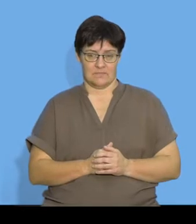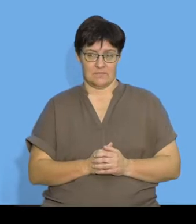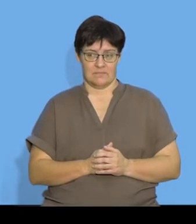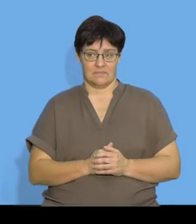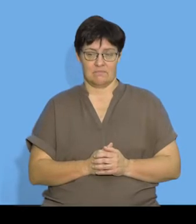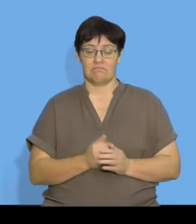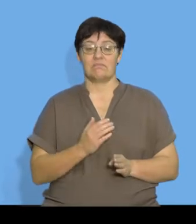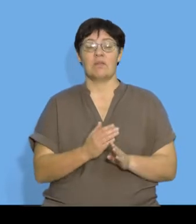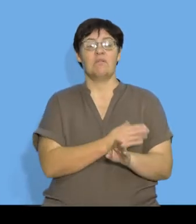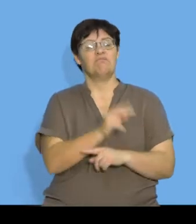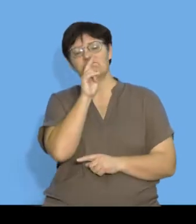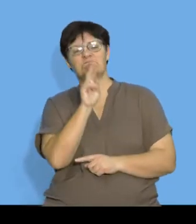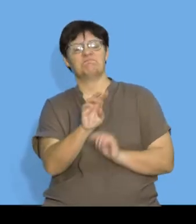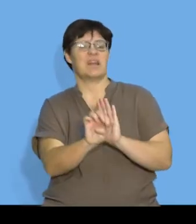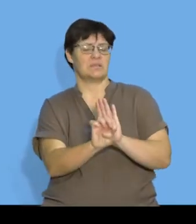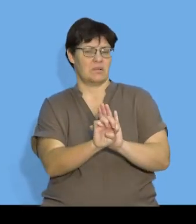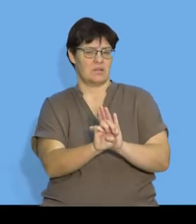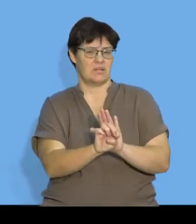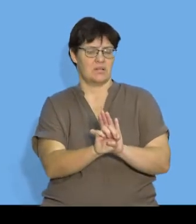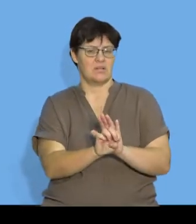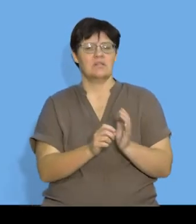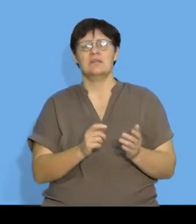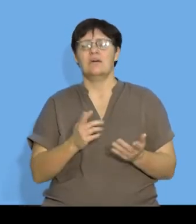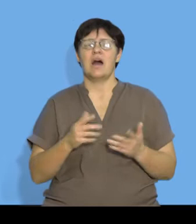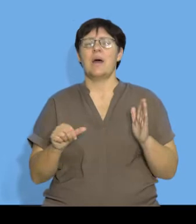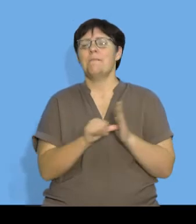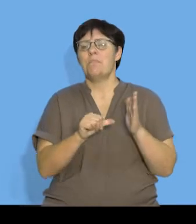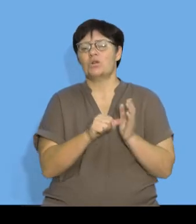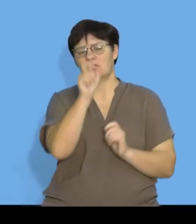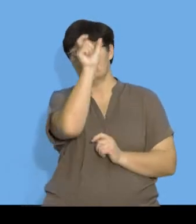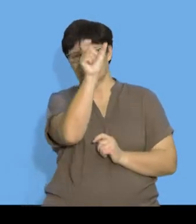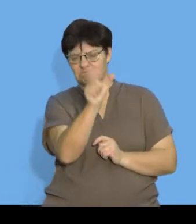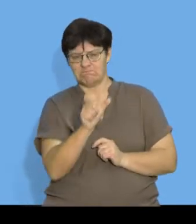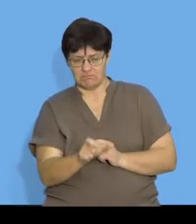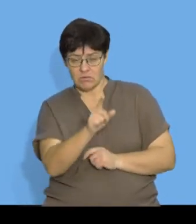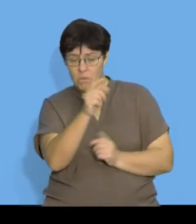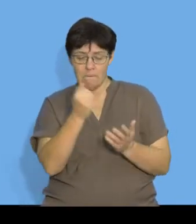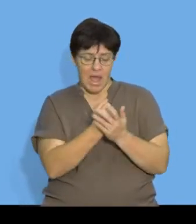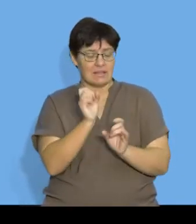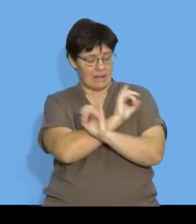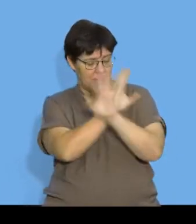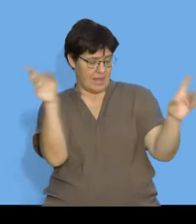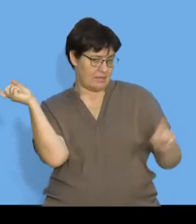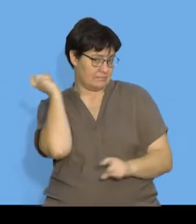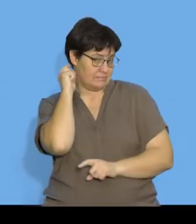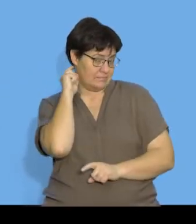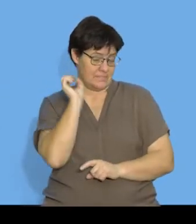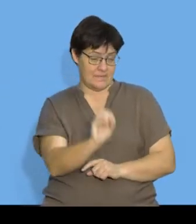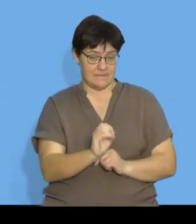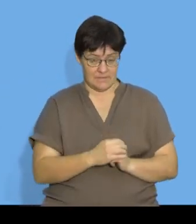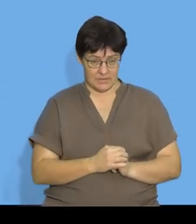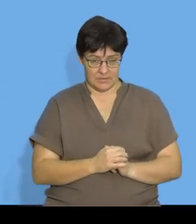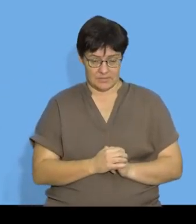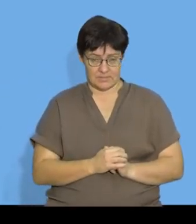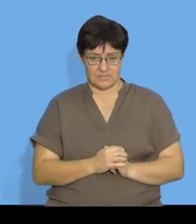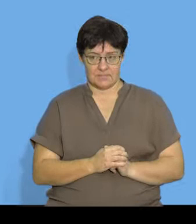Before we look at an example, I'm just going to go over some important definitions that are important for you to have at the back of your minds as we